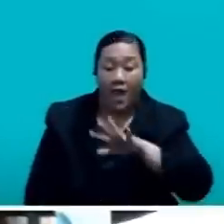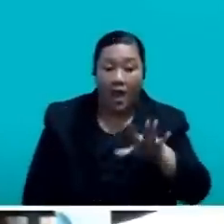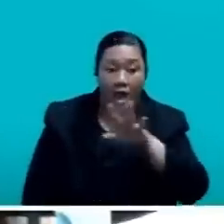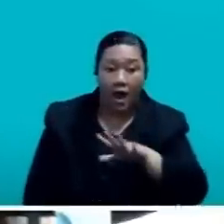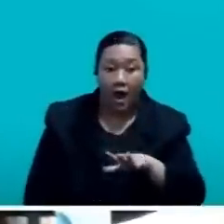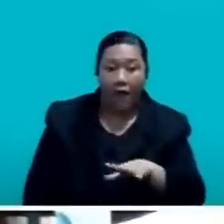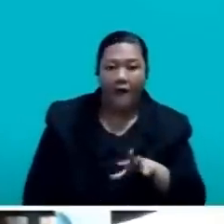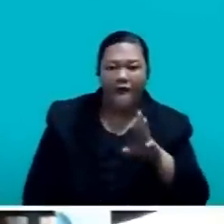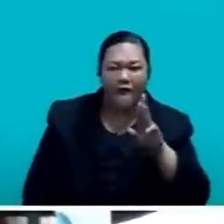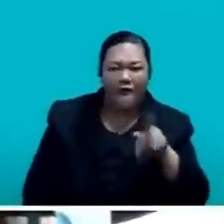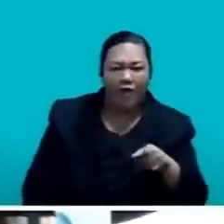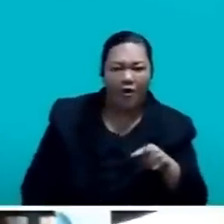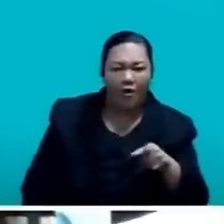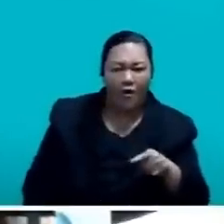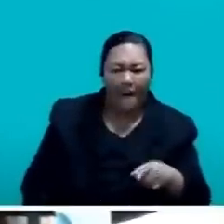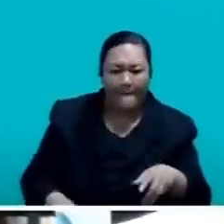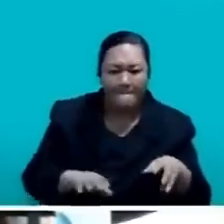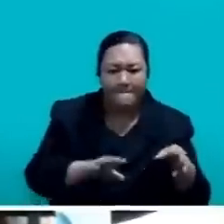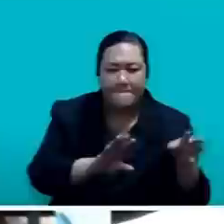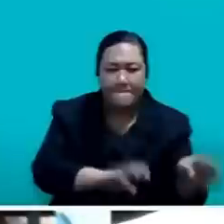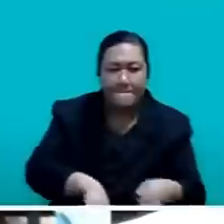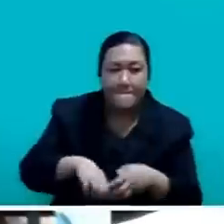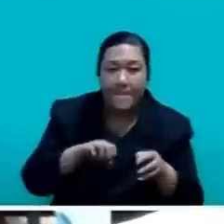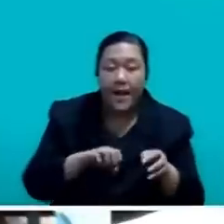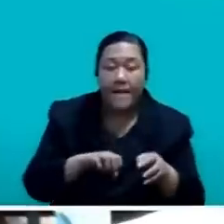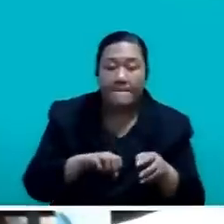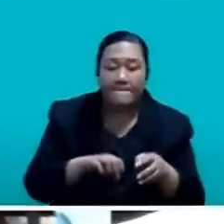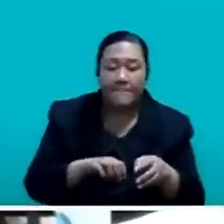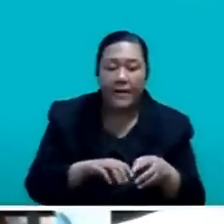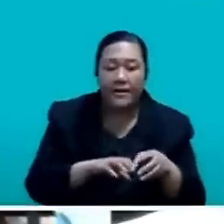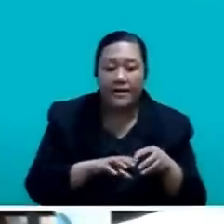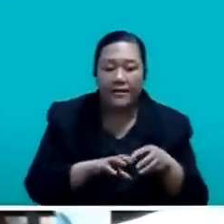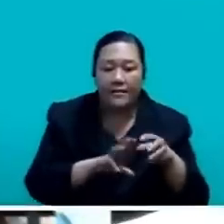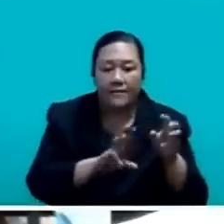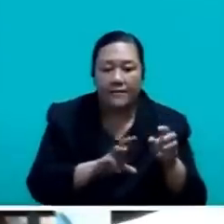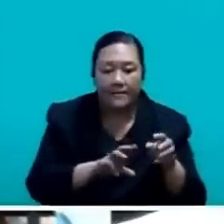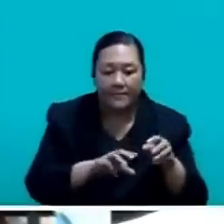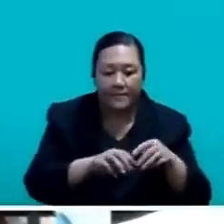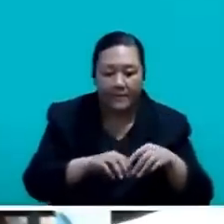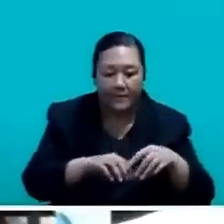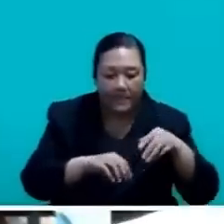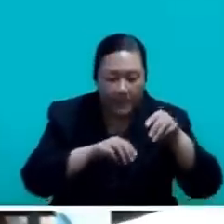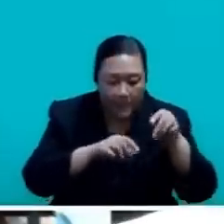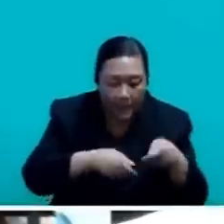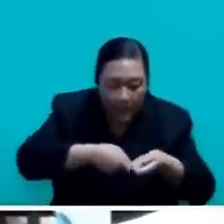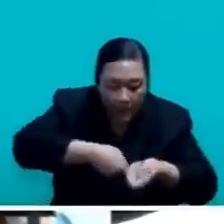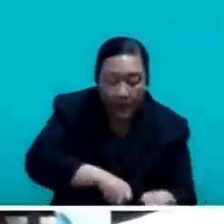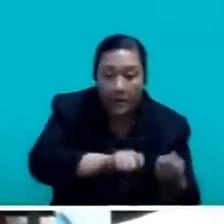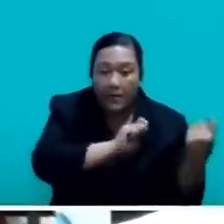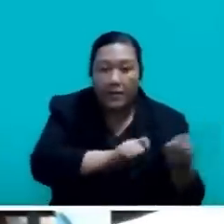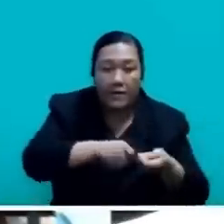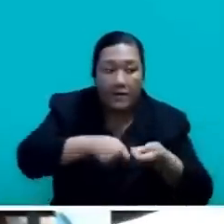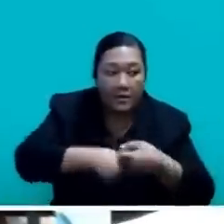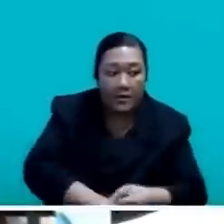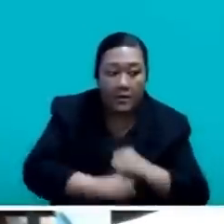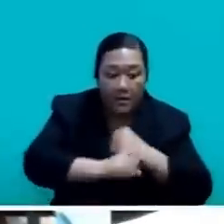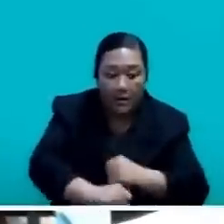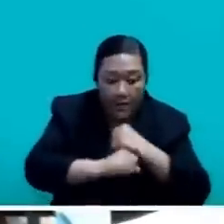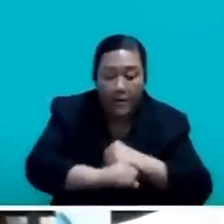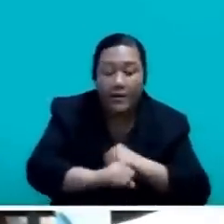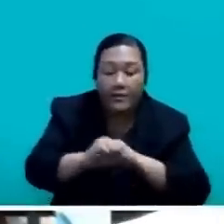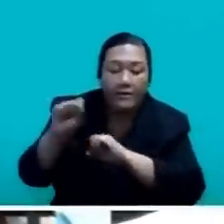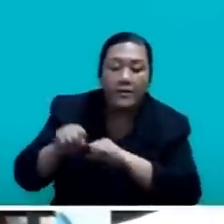Mr. Speaker, in order to sustainably develop Fiji's mineral potential, a provision of $1.02 million